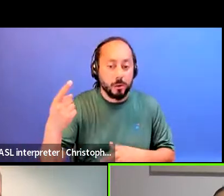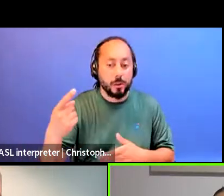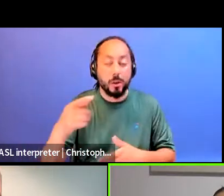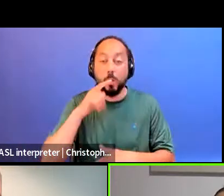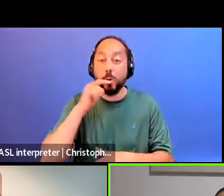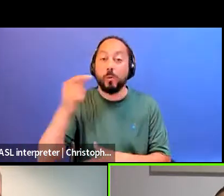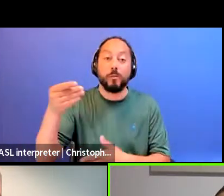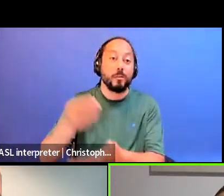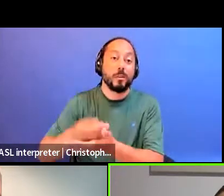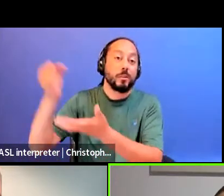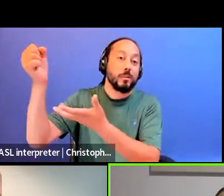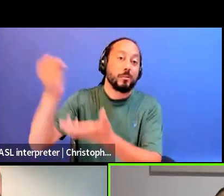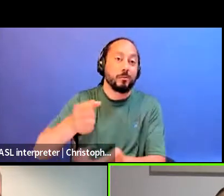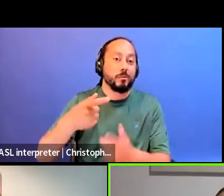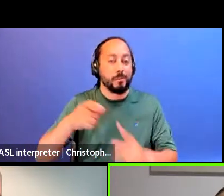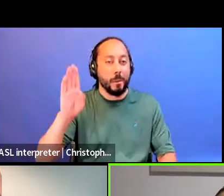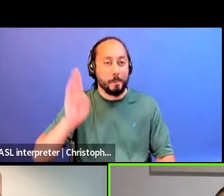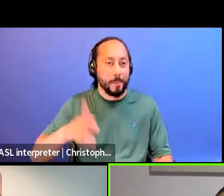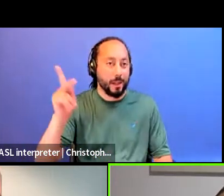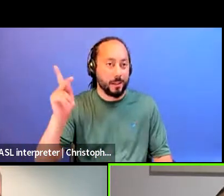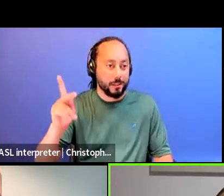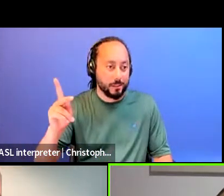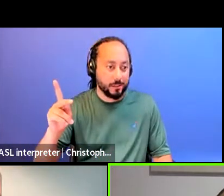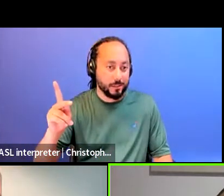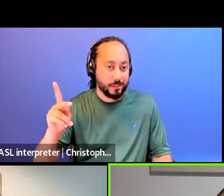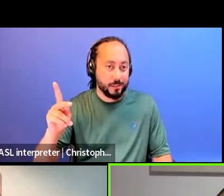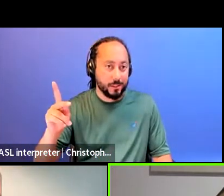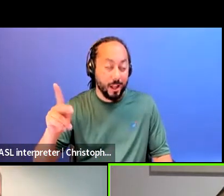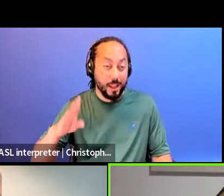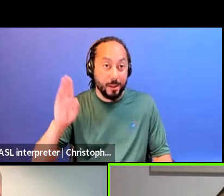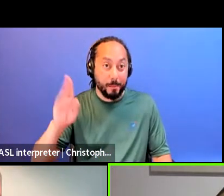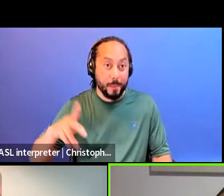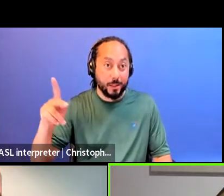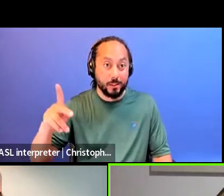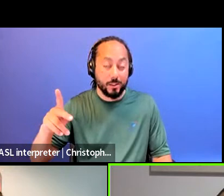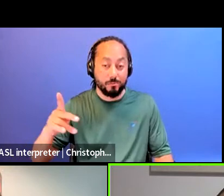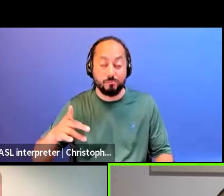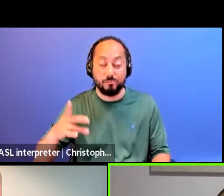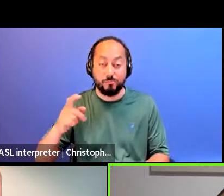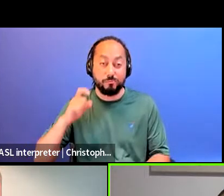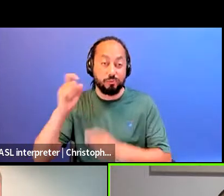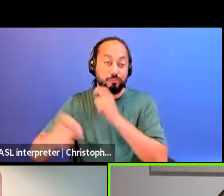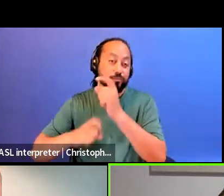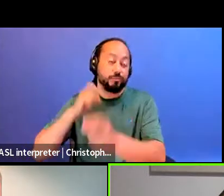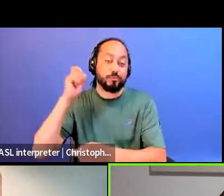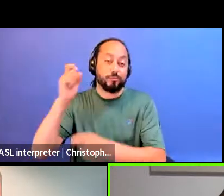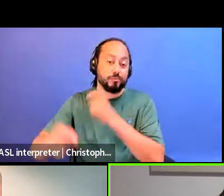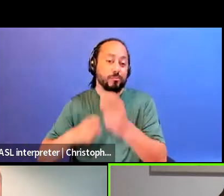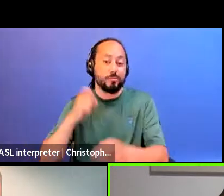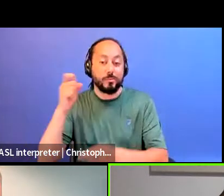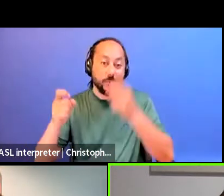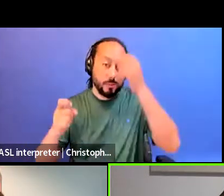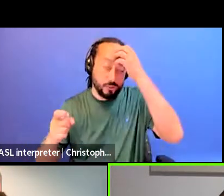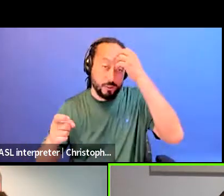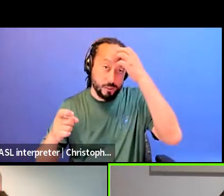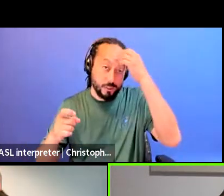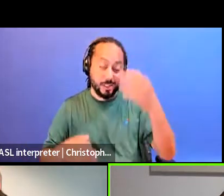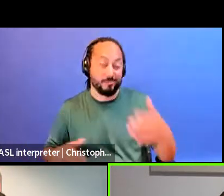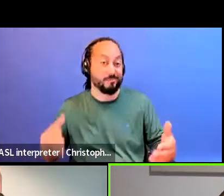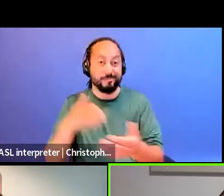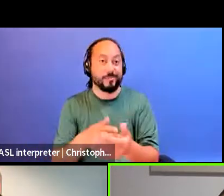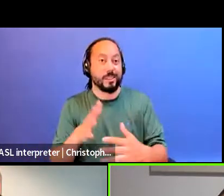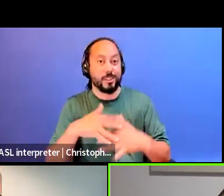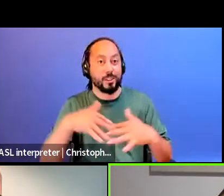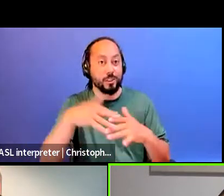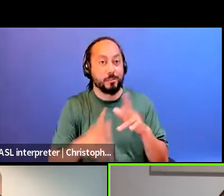funded by banks that again, like banks that are actively funding, you know, paramilitary attacks on indigenous people across the country.